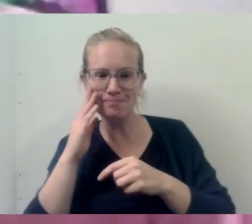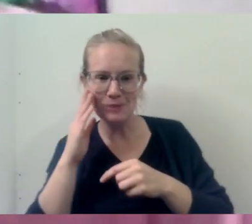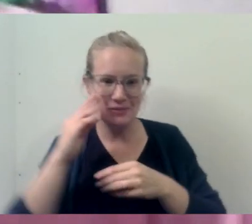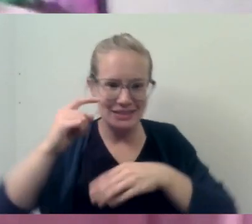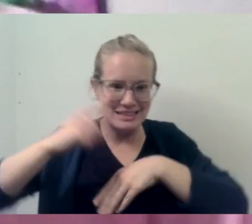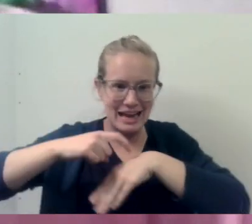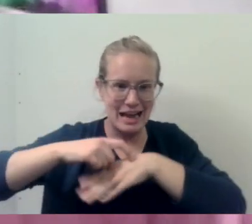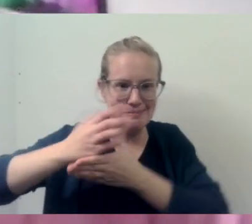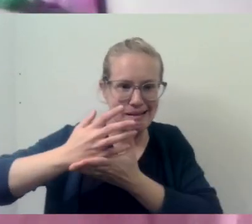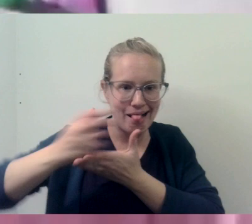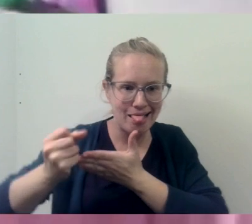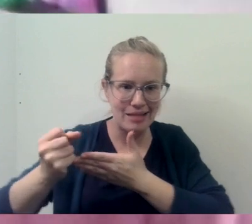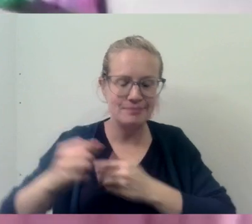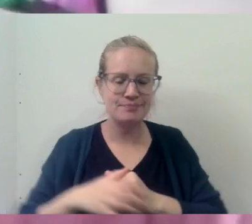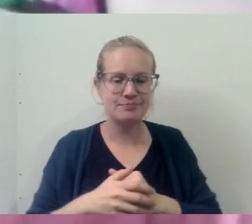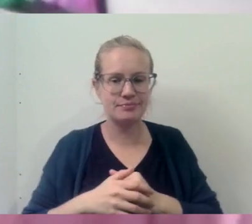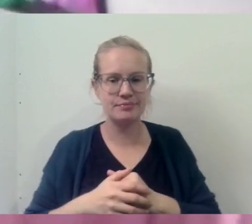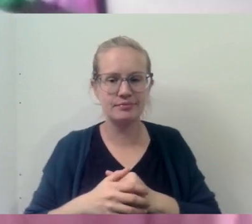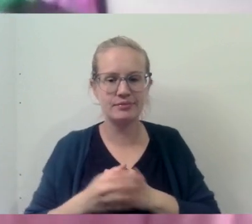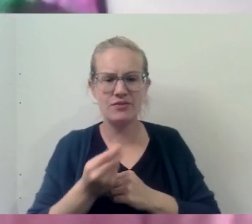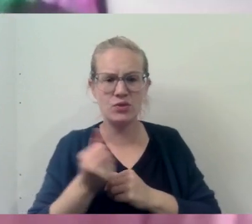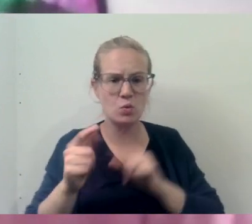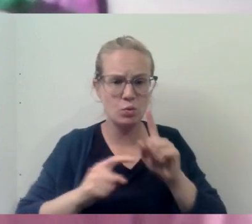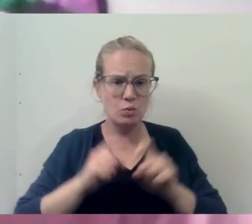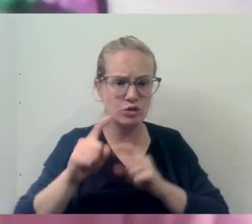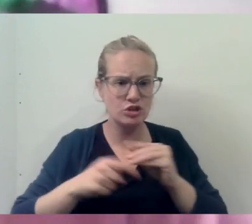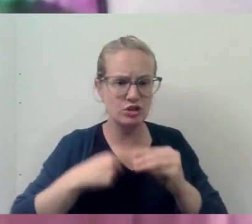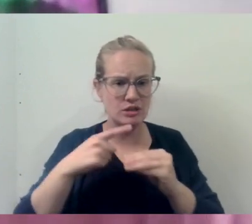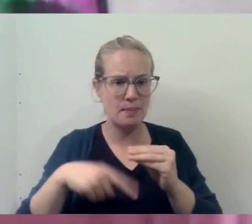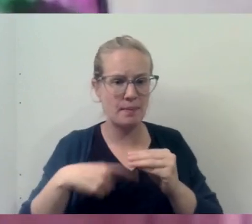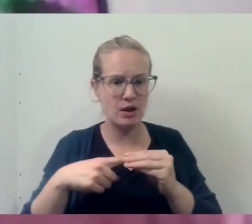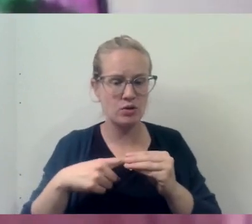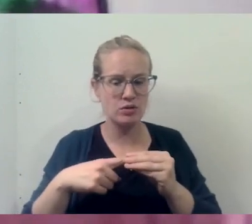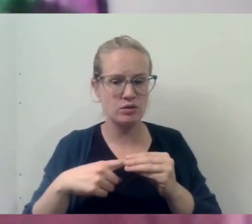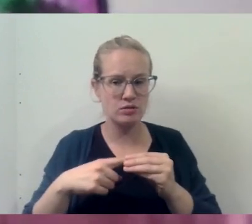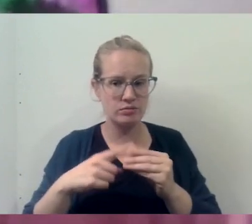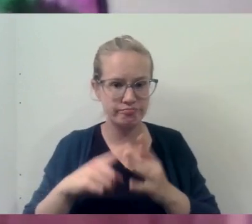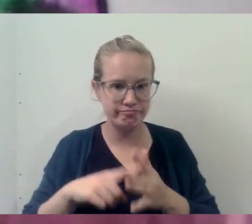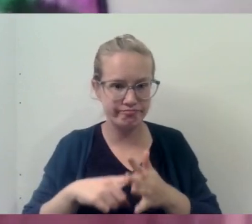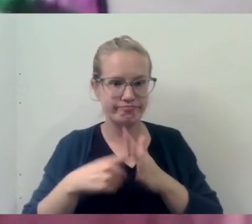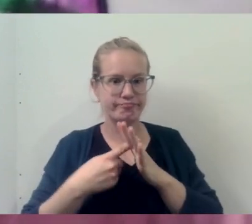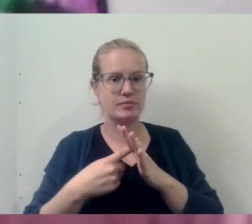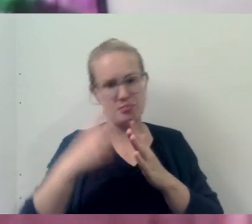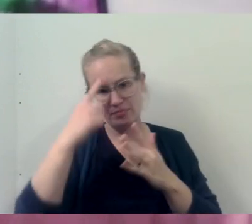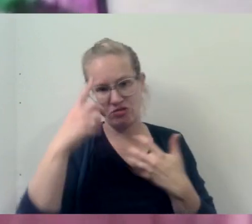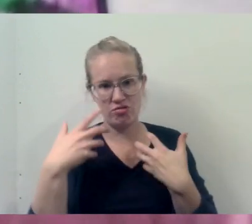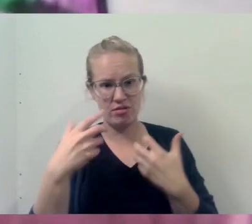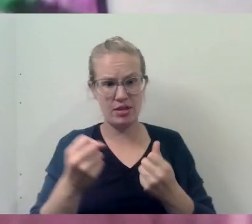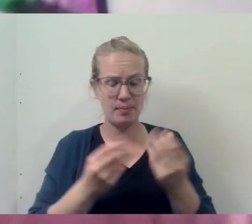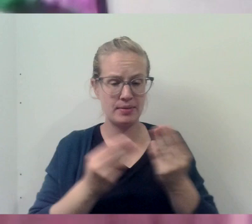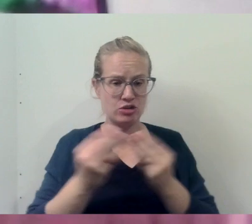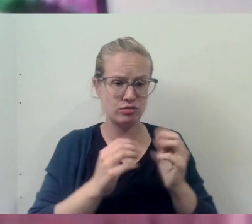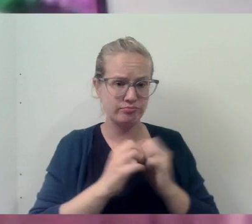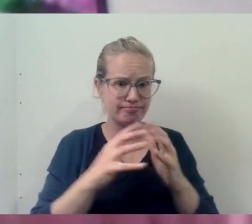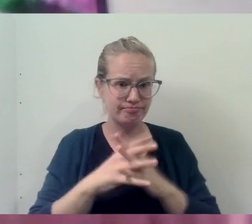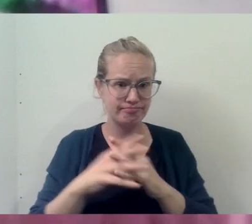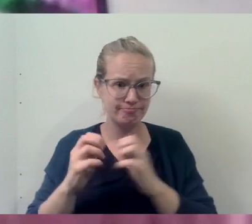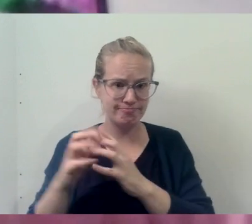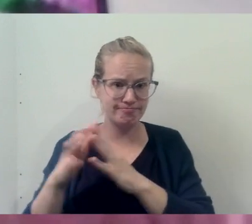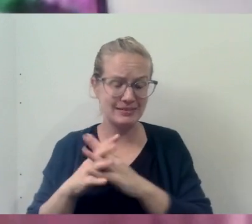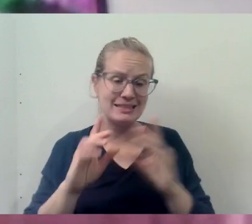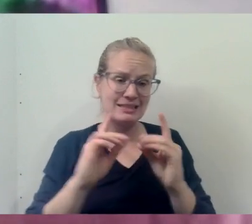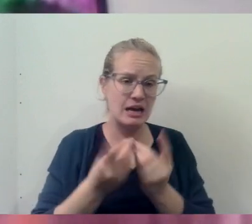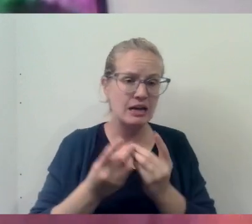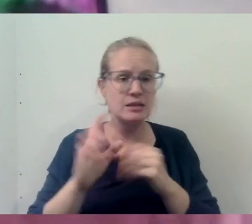of the time. Okay. Um, there's a few questions about, um, the emergence of mental health ministries and dioceses and